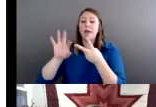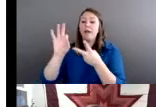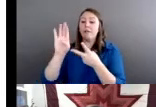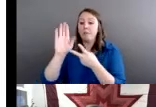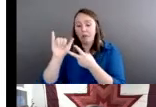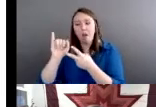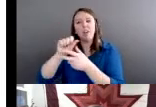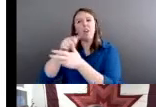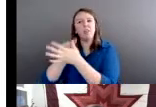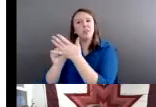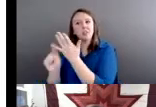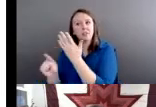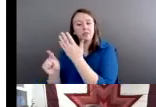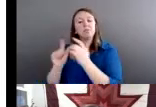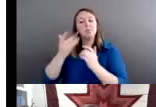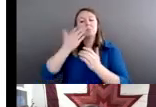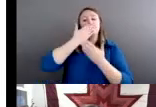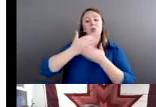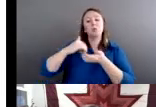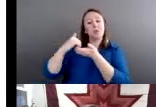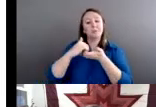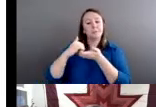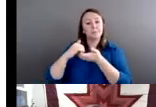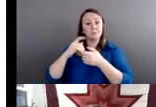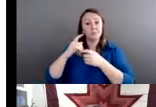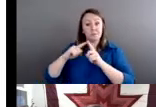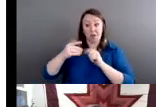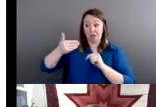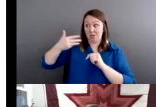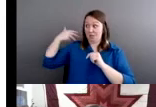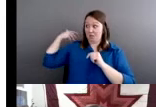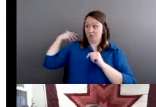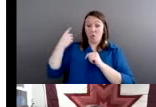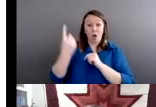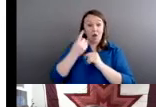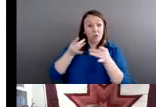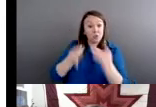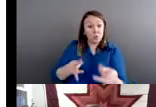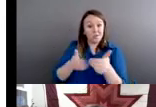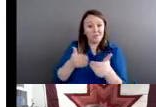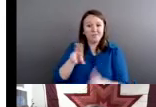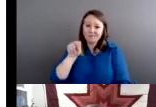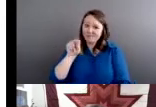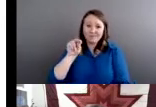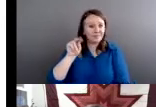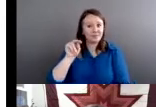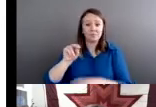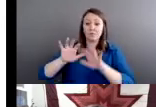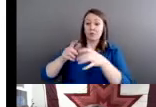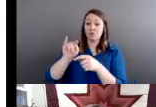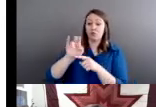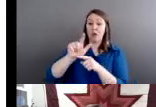easy. It hasn't always been smooth. And so tribal nations have struggled in some cases to